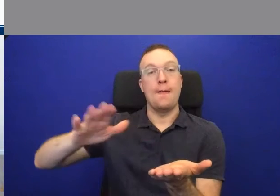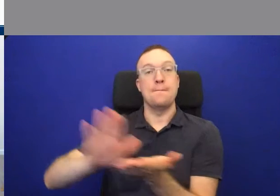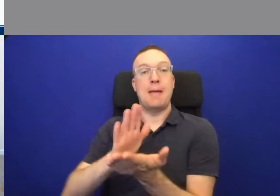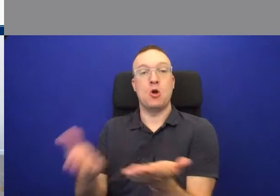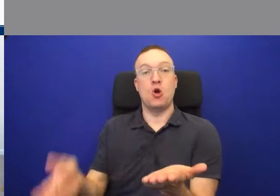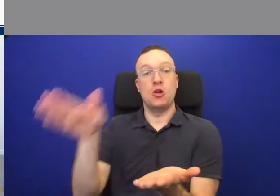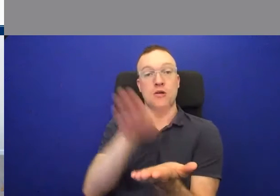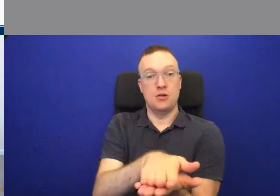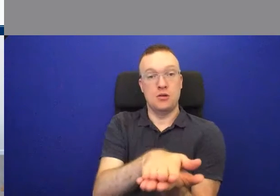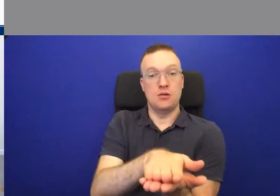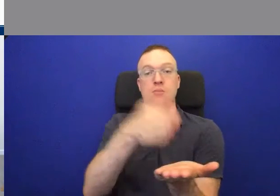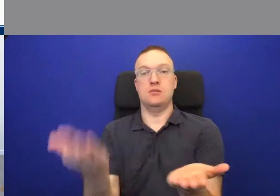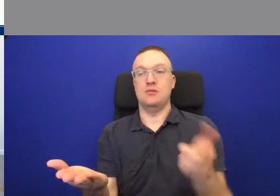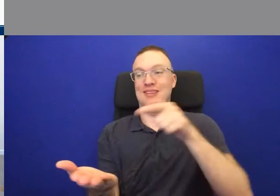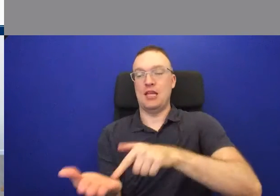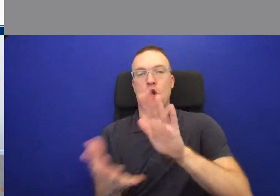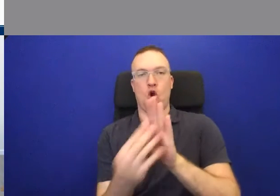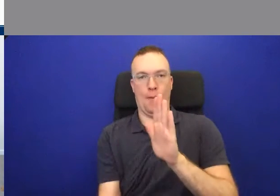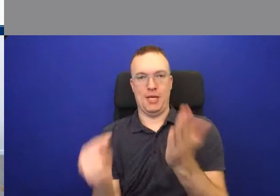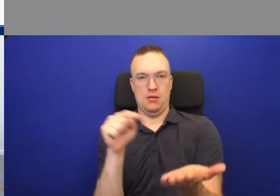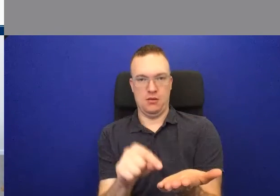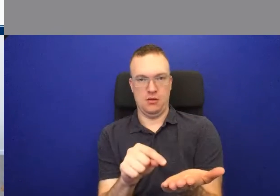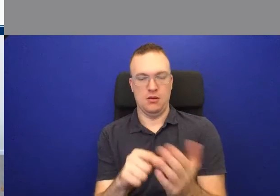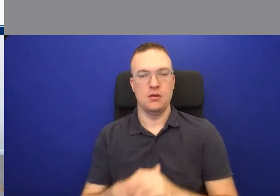white of what was on that copper plate.